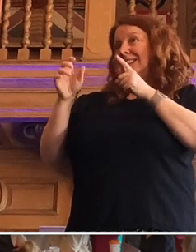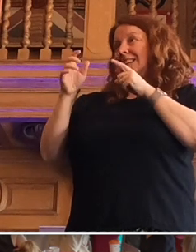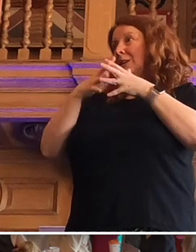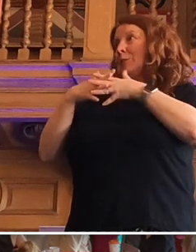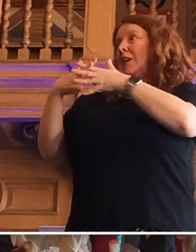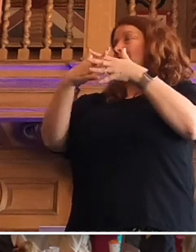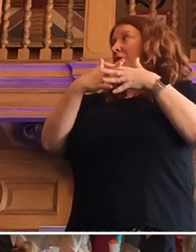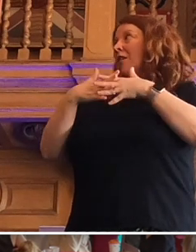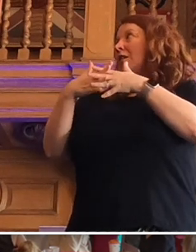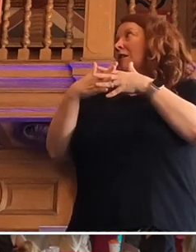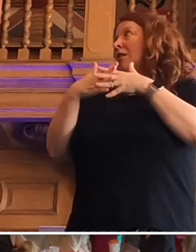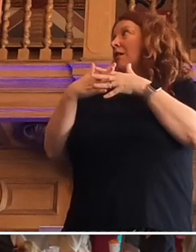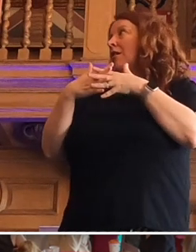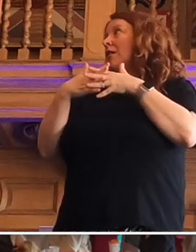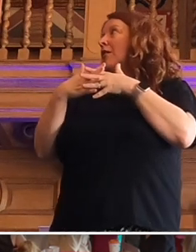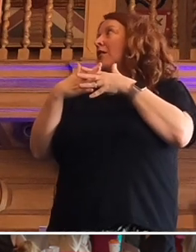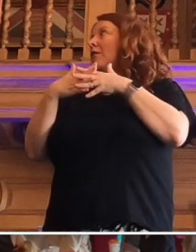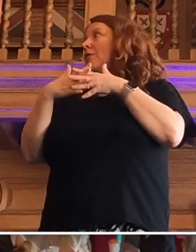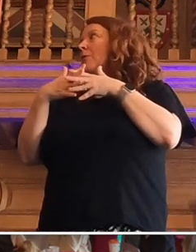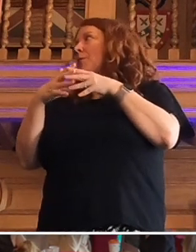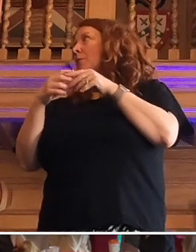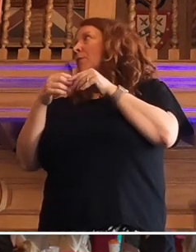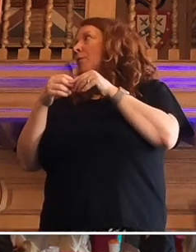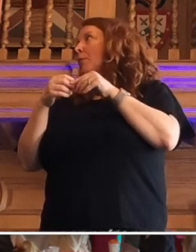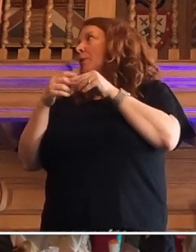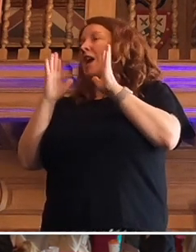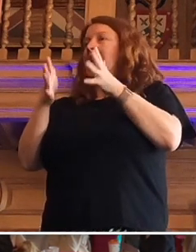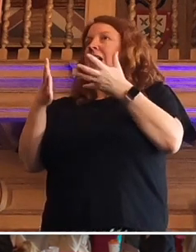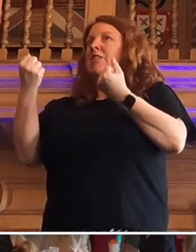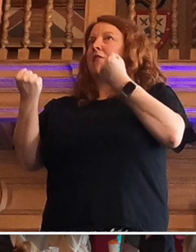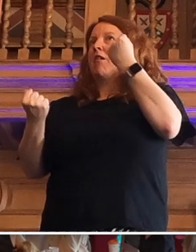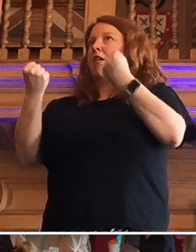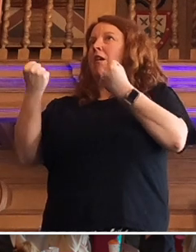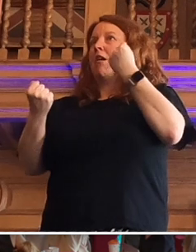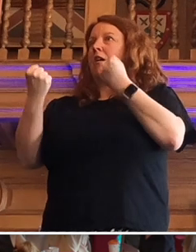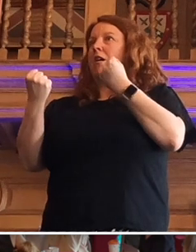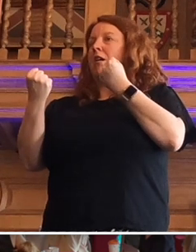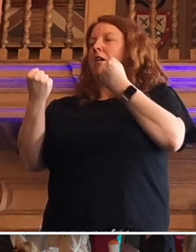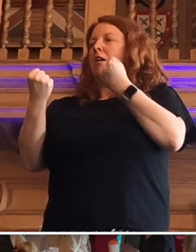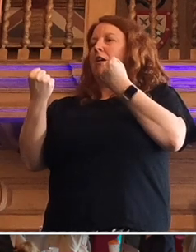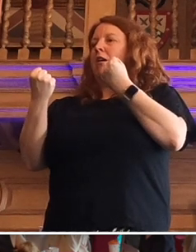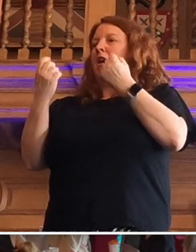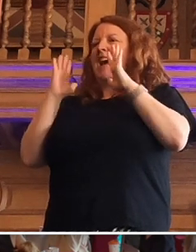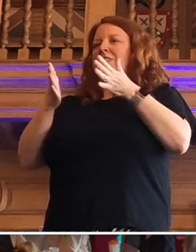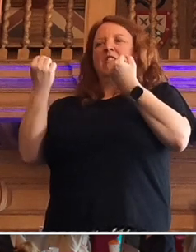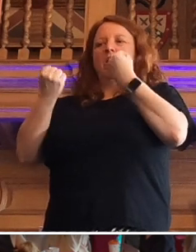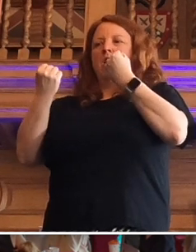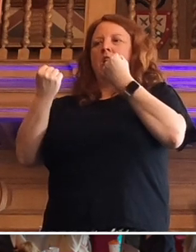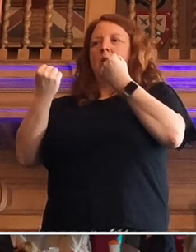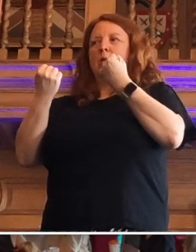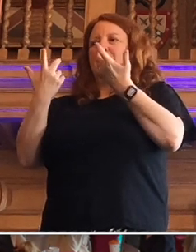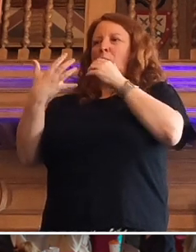you need to run a motor car. Why would you run a motor car if you're poor? It costs a lot of money.